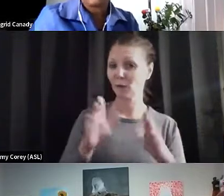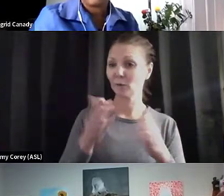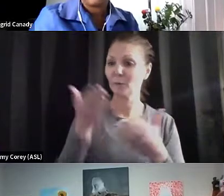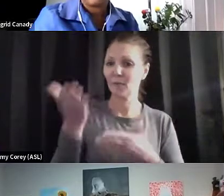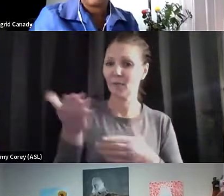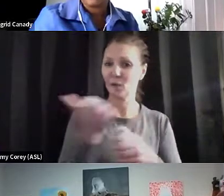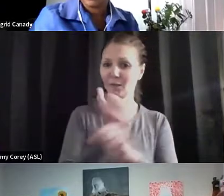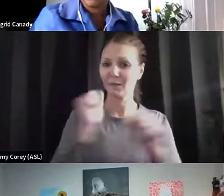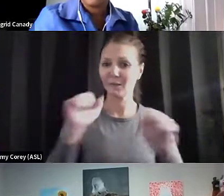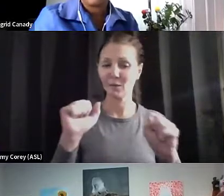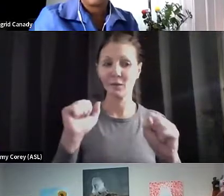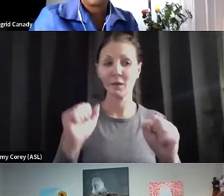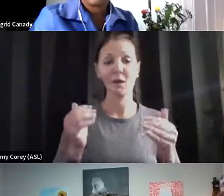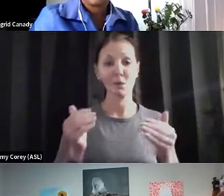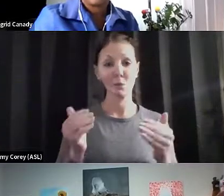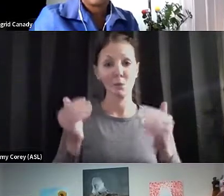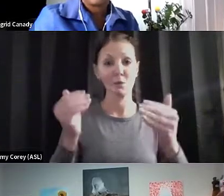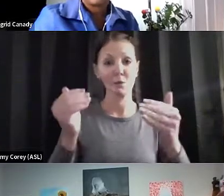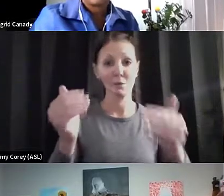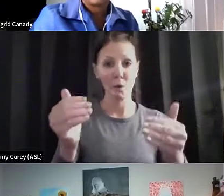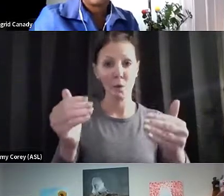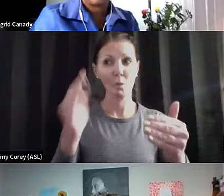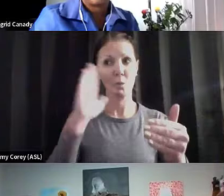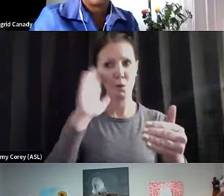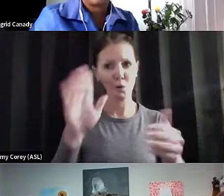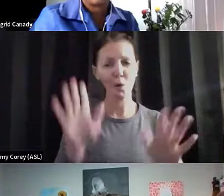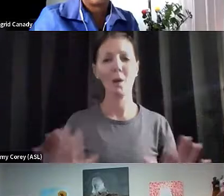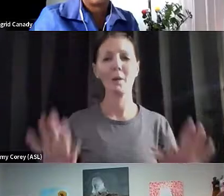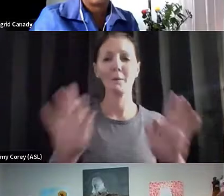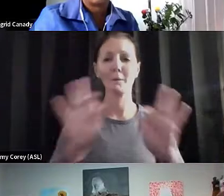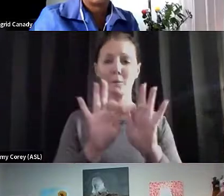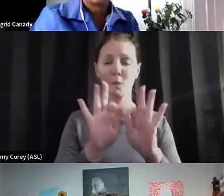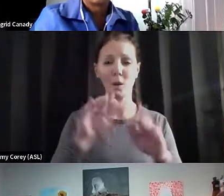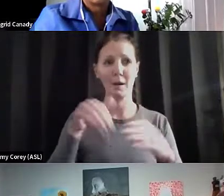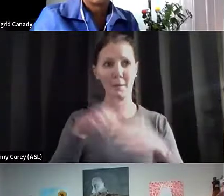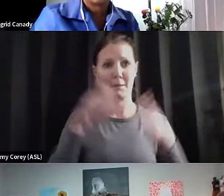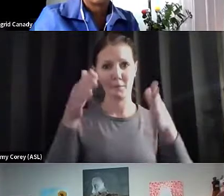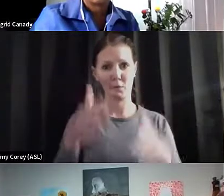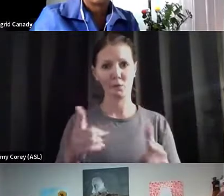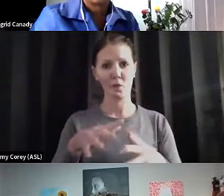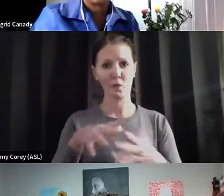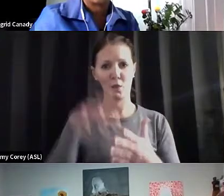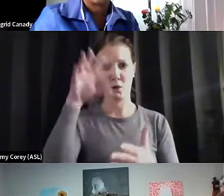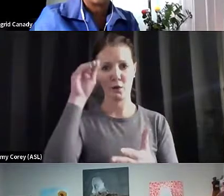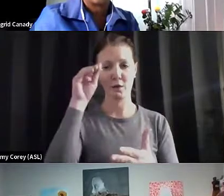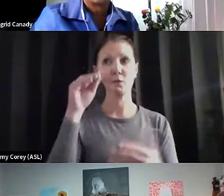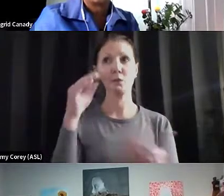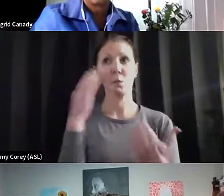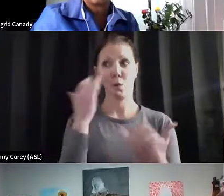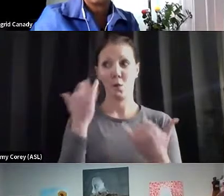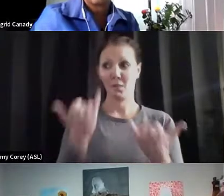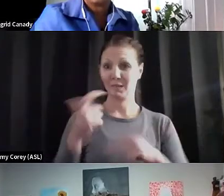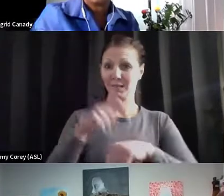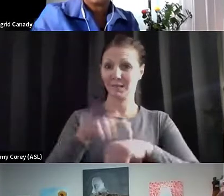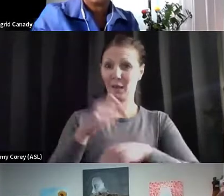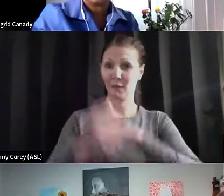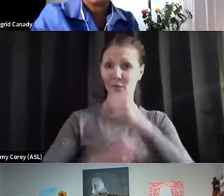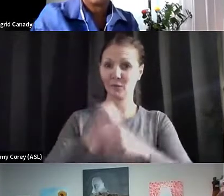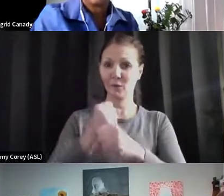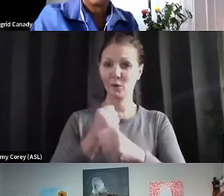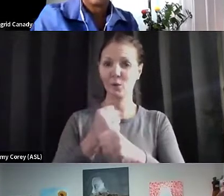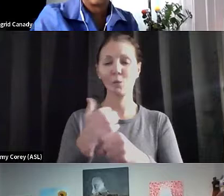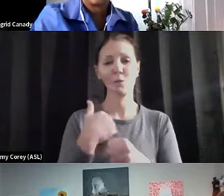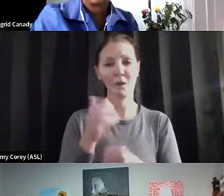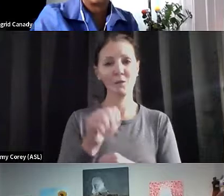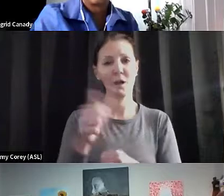forward, as we know how critical in personal learning is. And so as we go through this time of the year, we have a few other things to